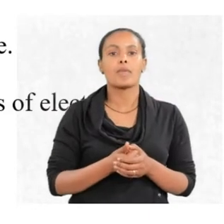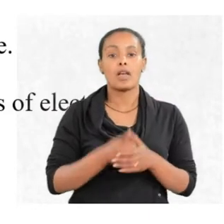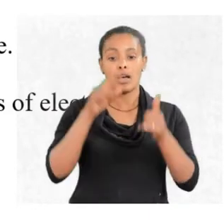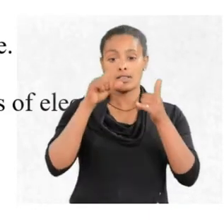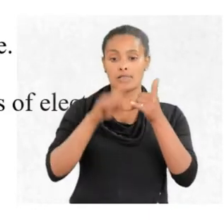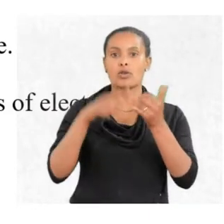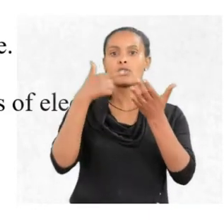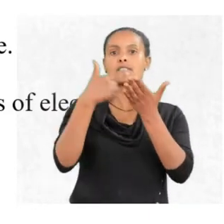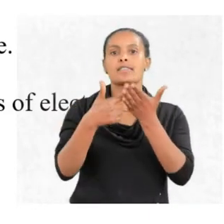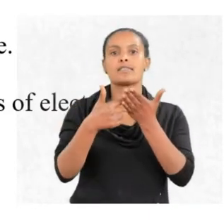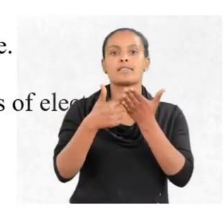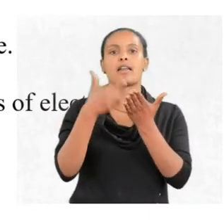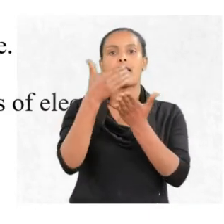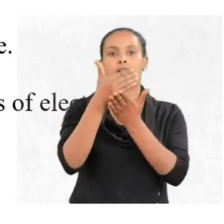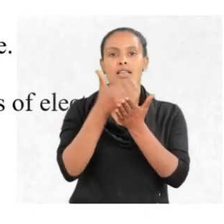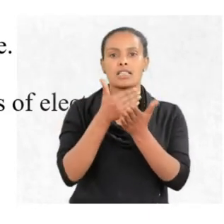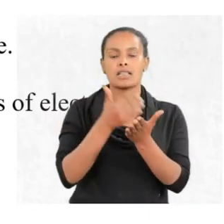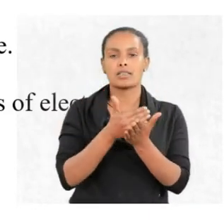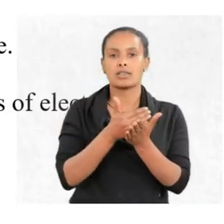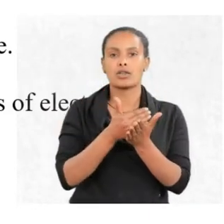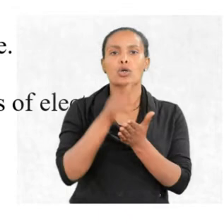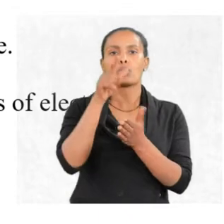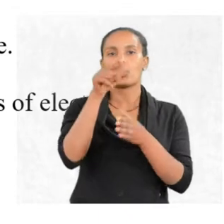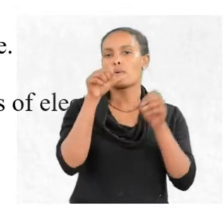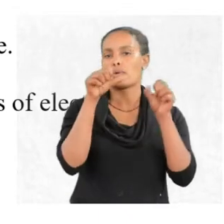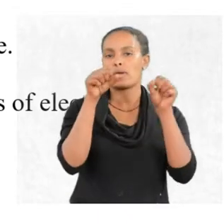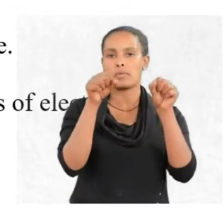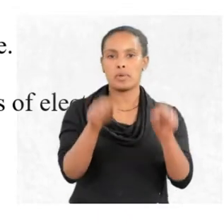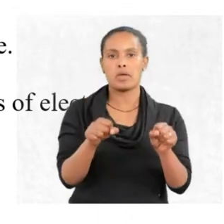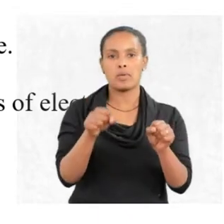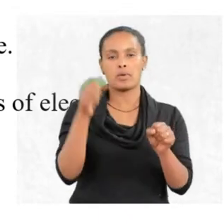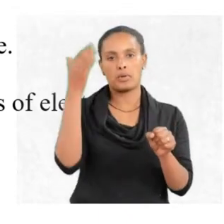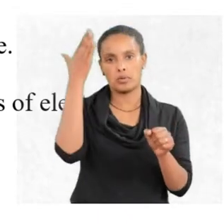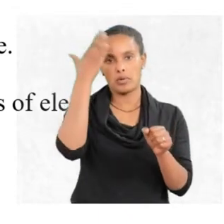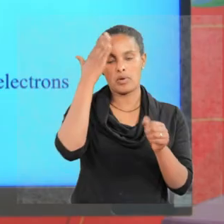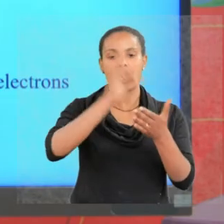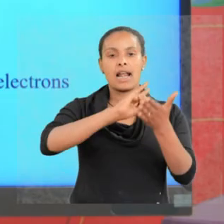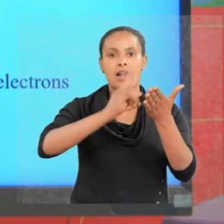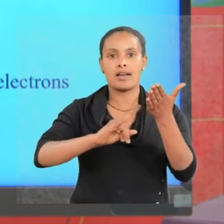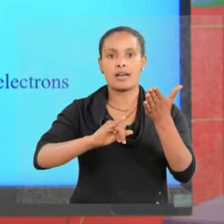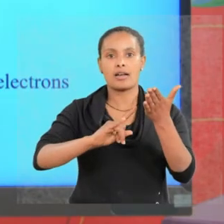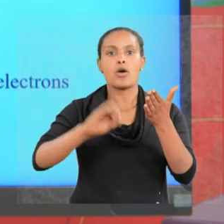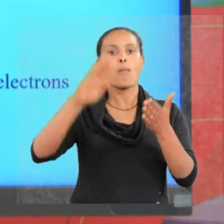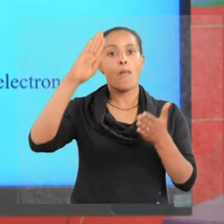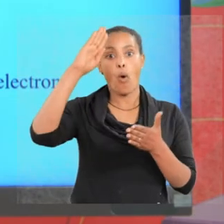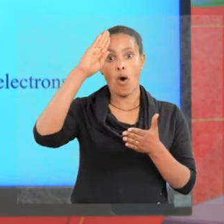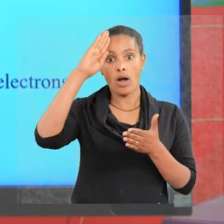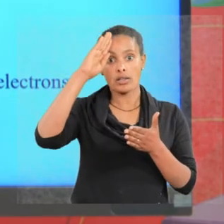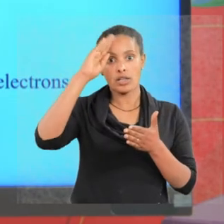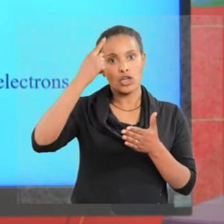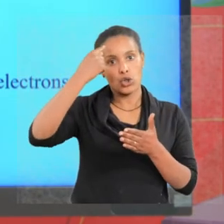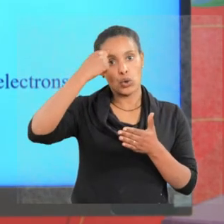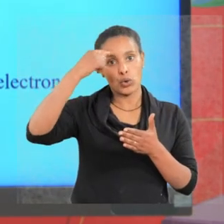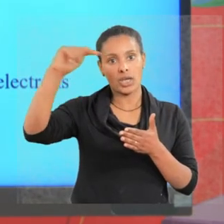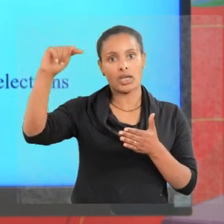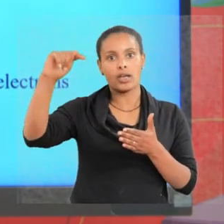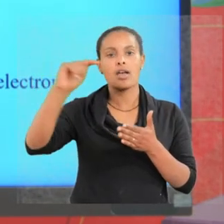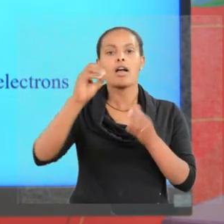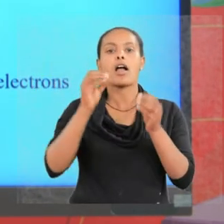At the end of this lesson, you will be able to list the Bohr theory. The